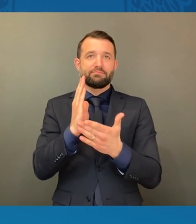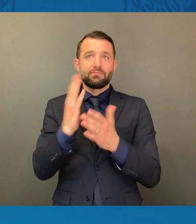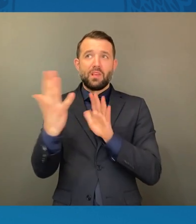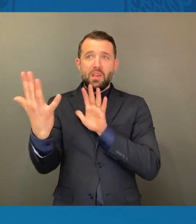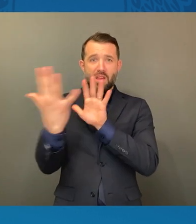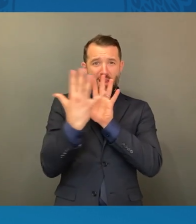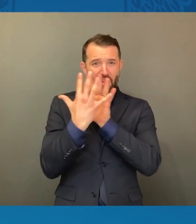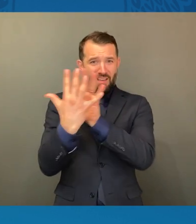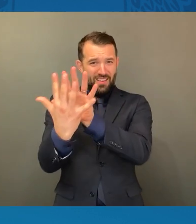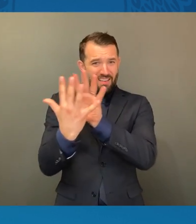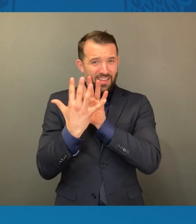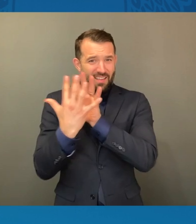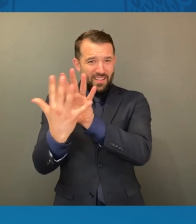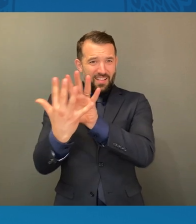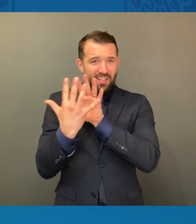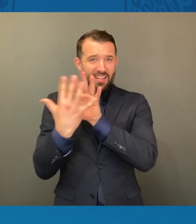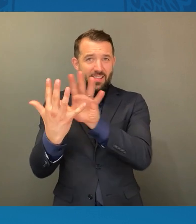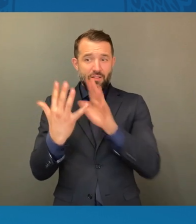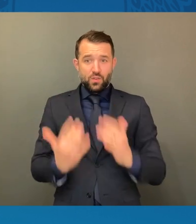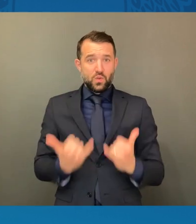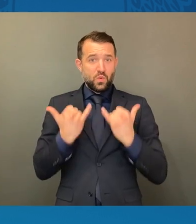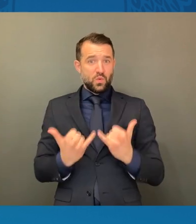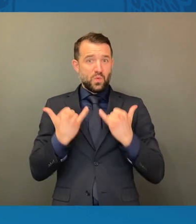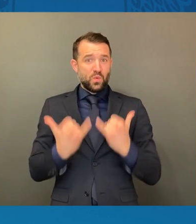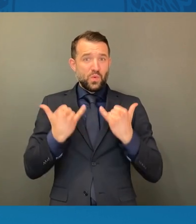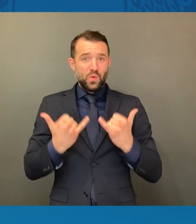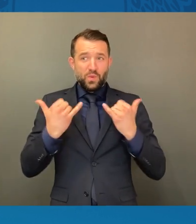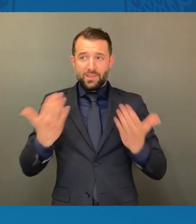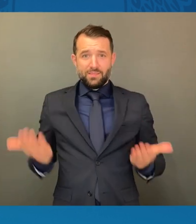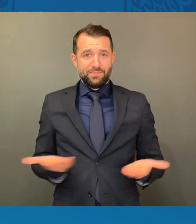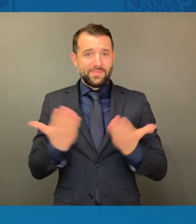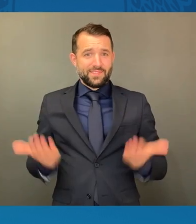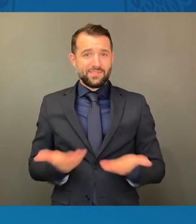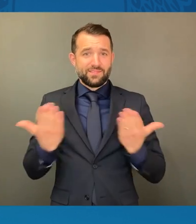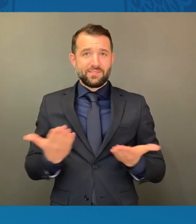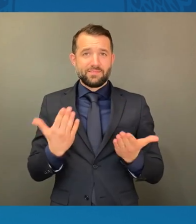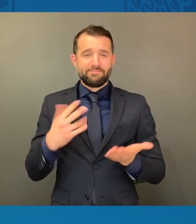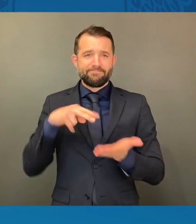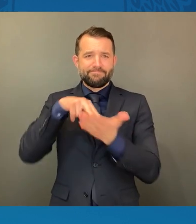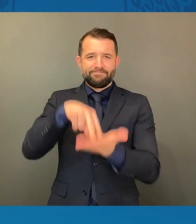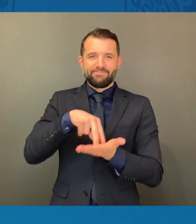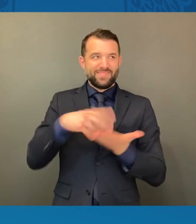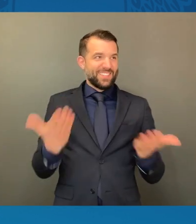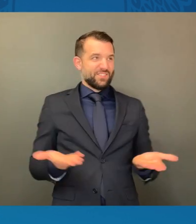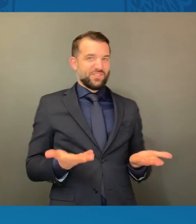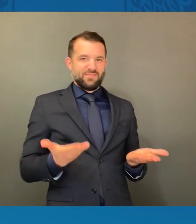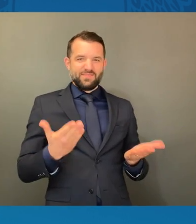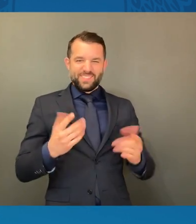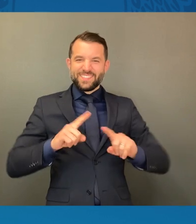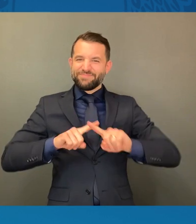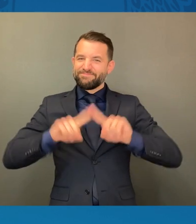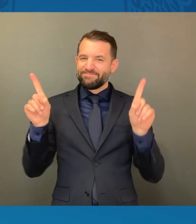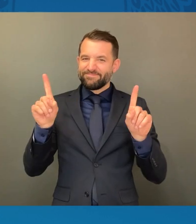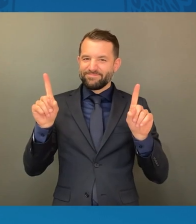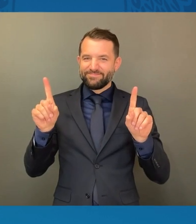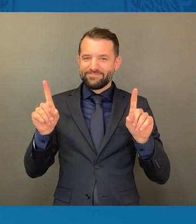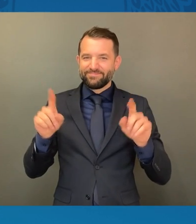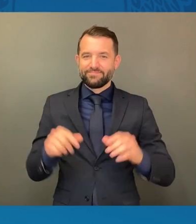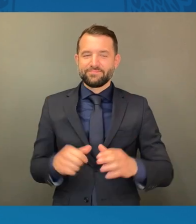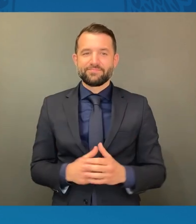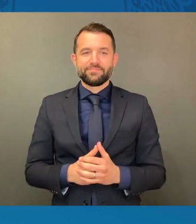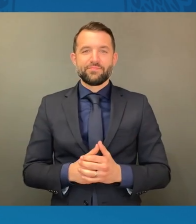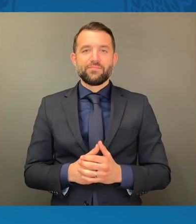Today, we stand on this bridge at a different time. We again,